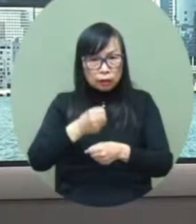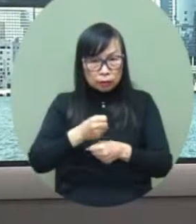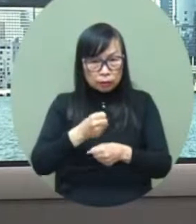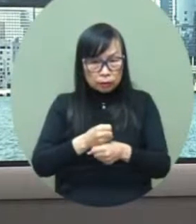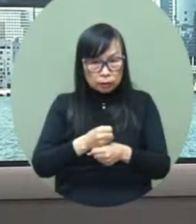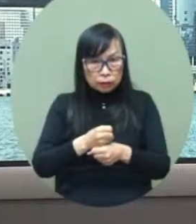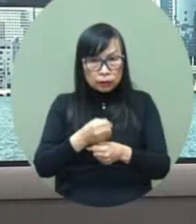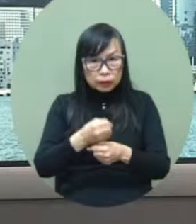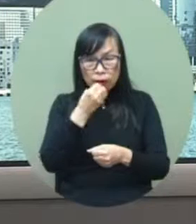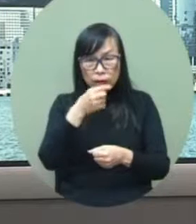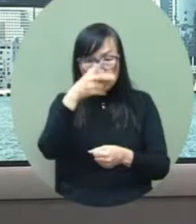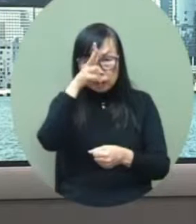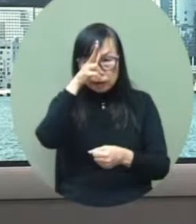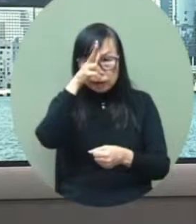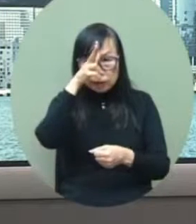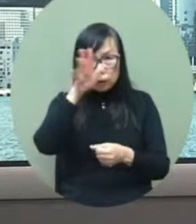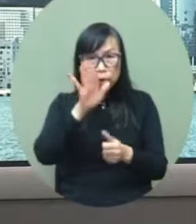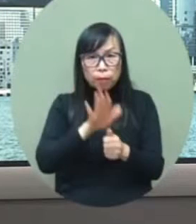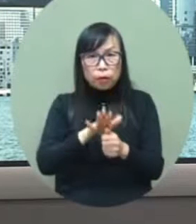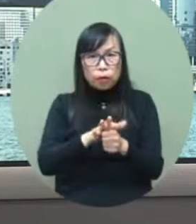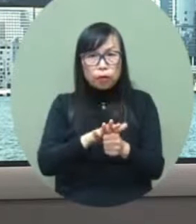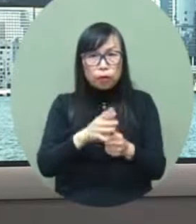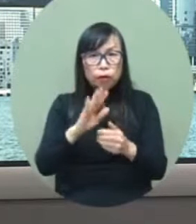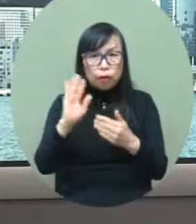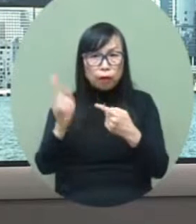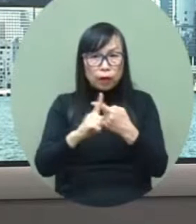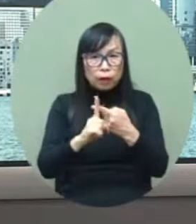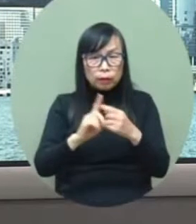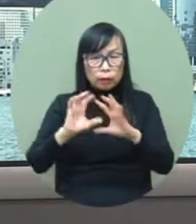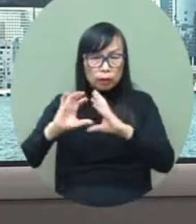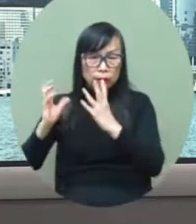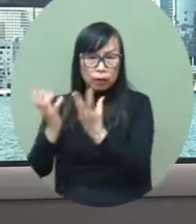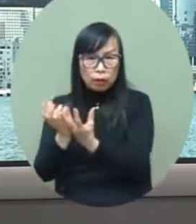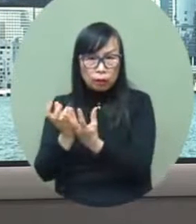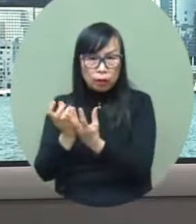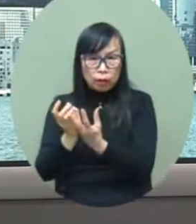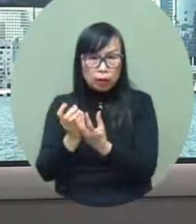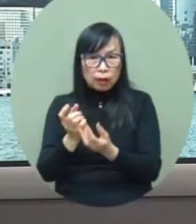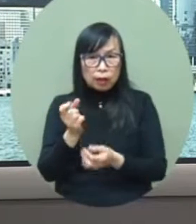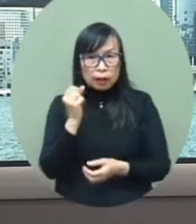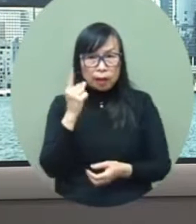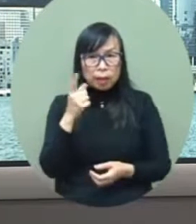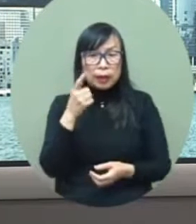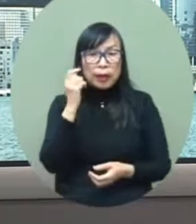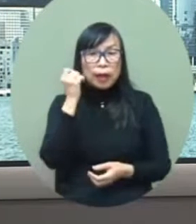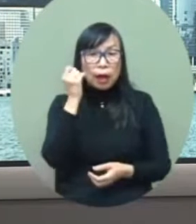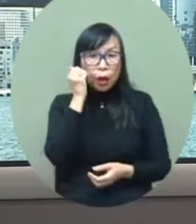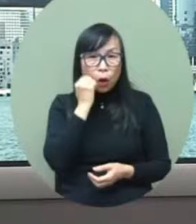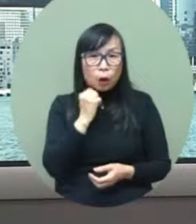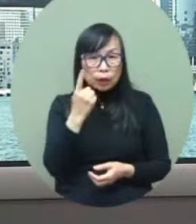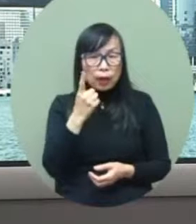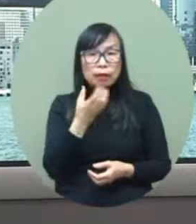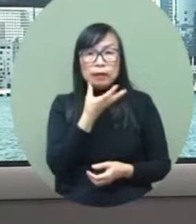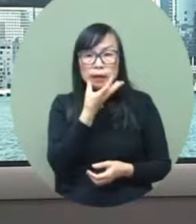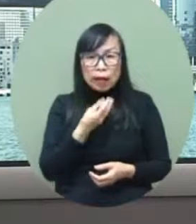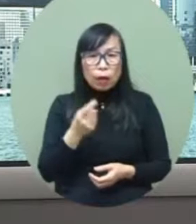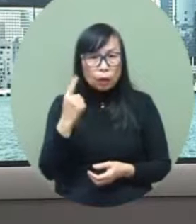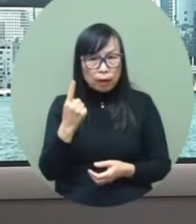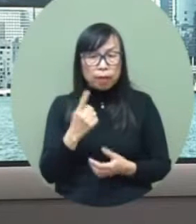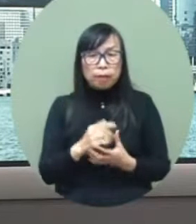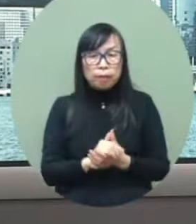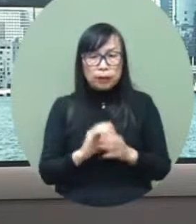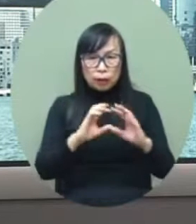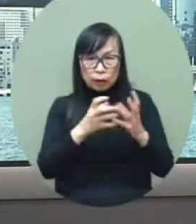homes and then those that were four measures and the fifth measure is that we have various target